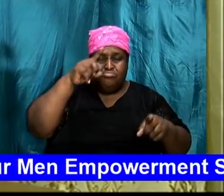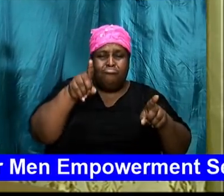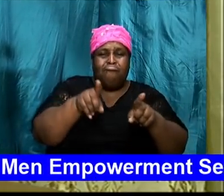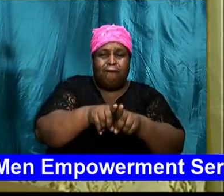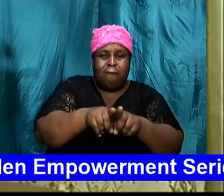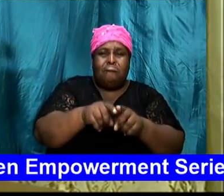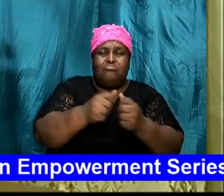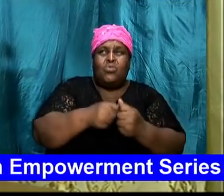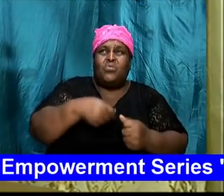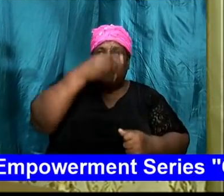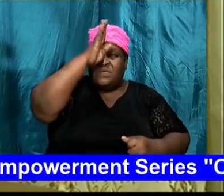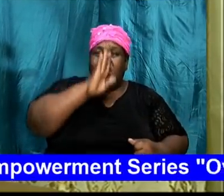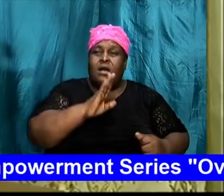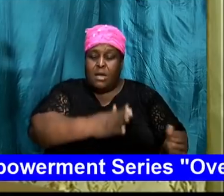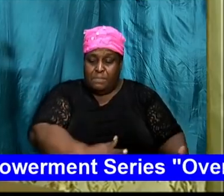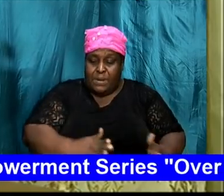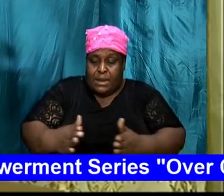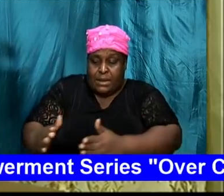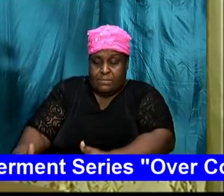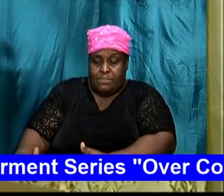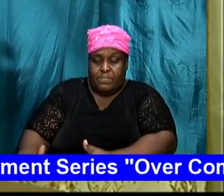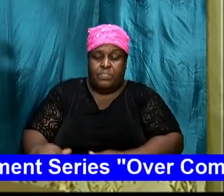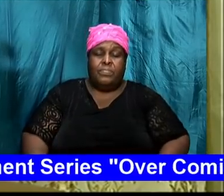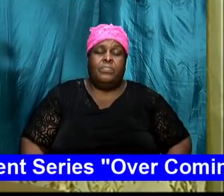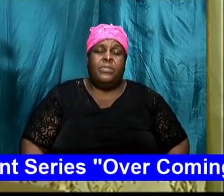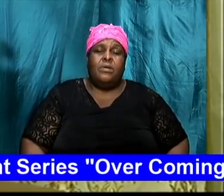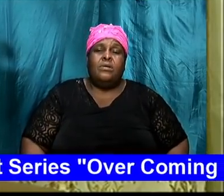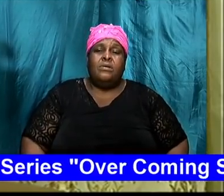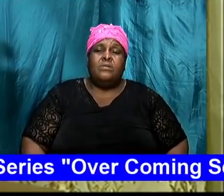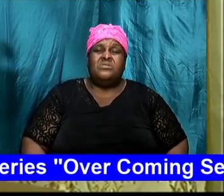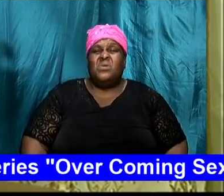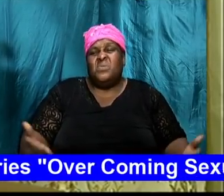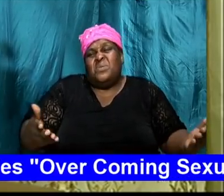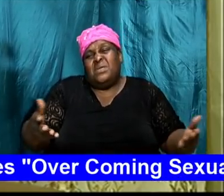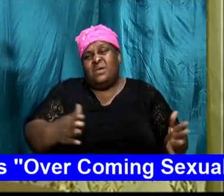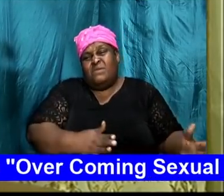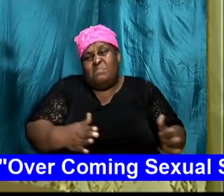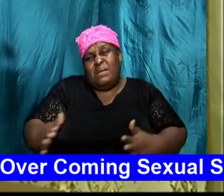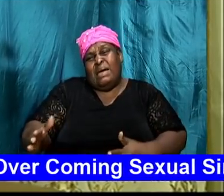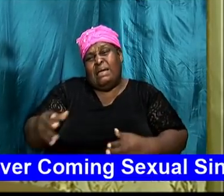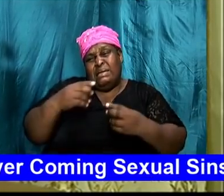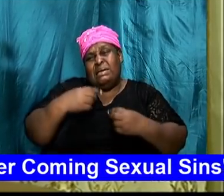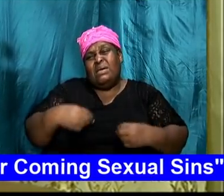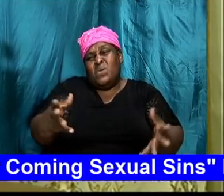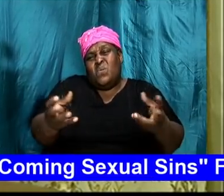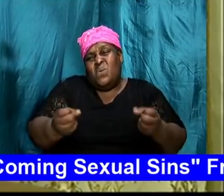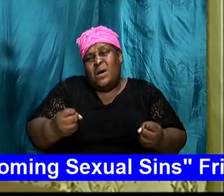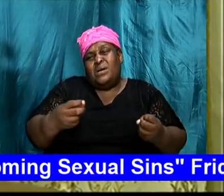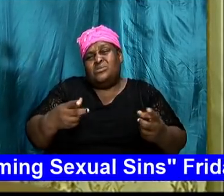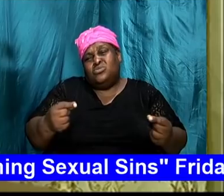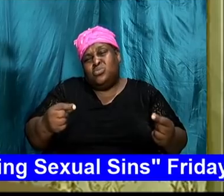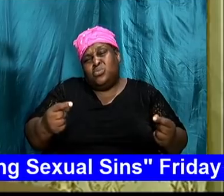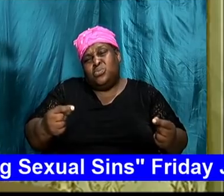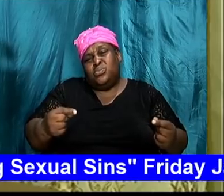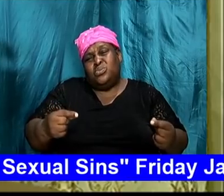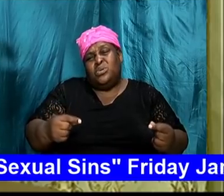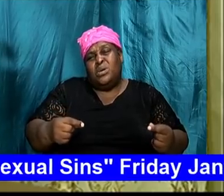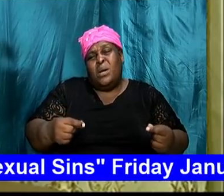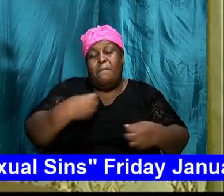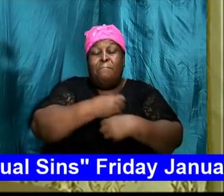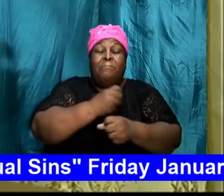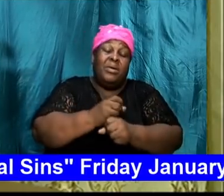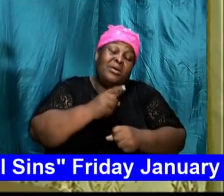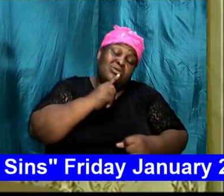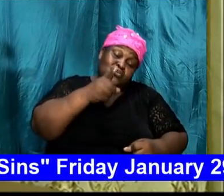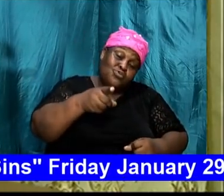plans. So whatever plans that we are making, whatever things that we desire to do, one of the things that we should do is to make sure that